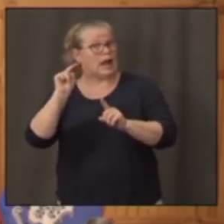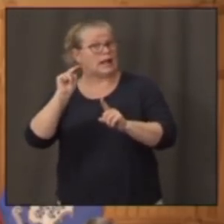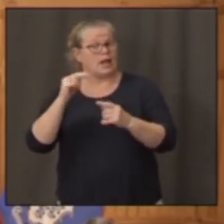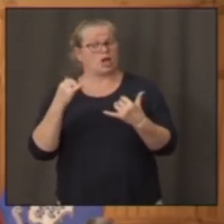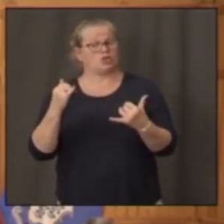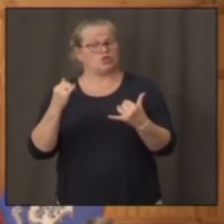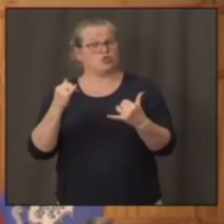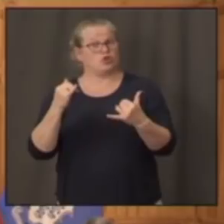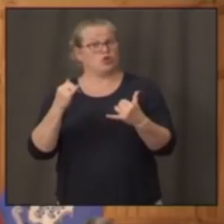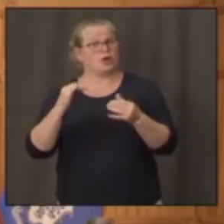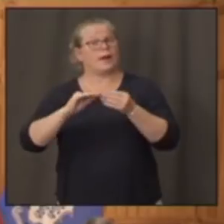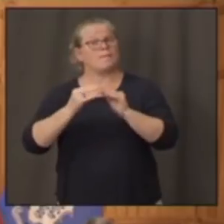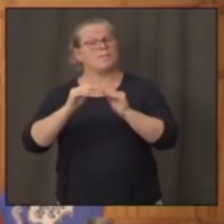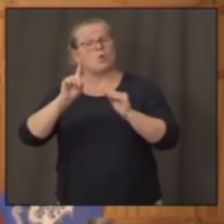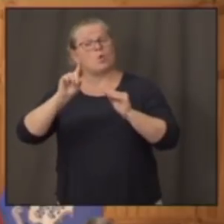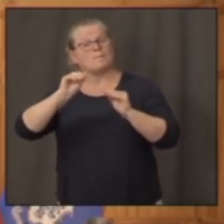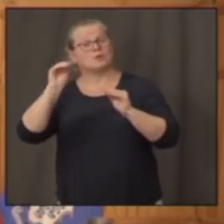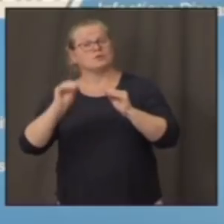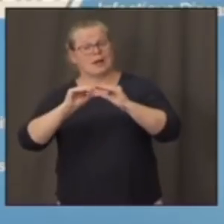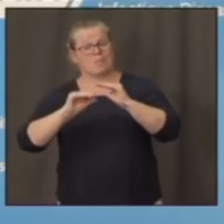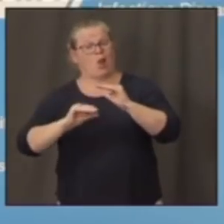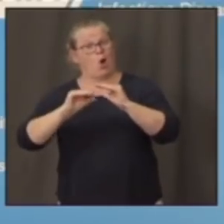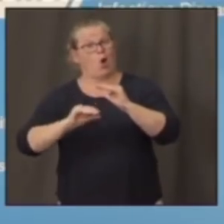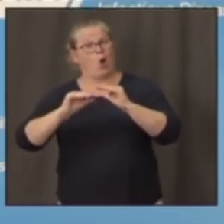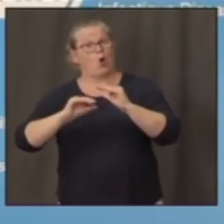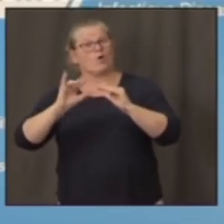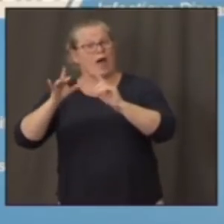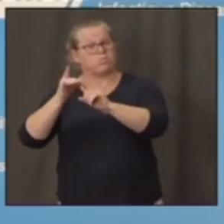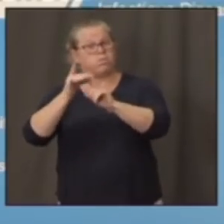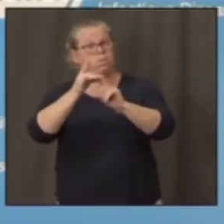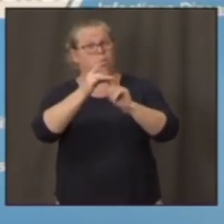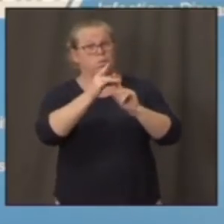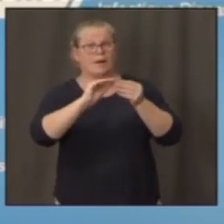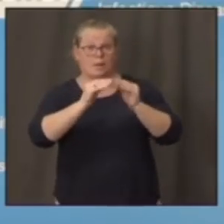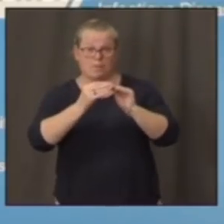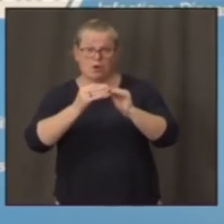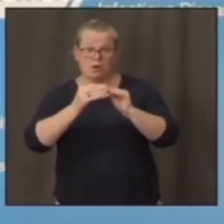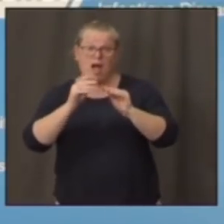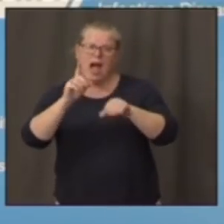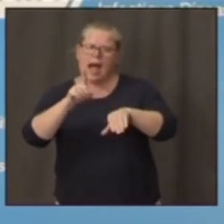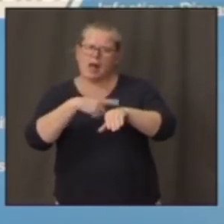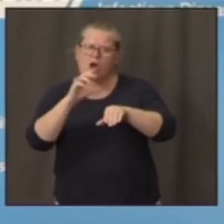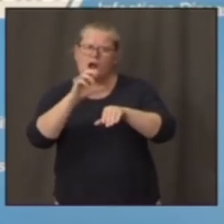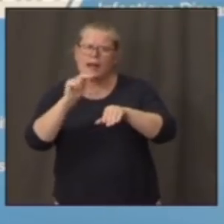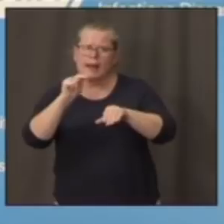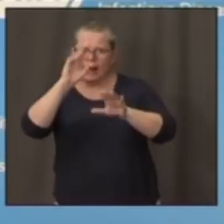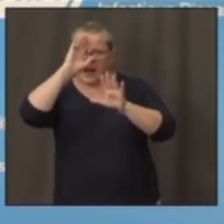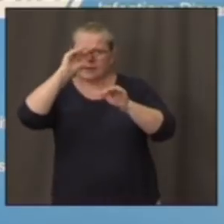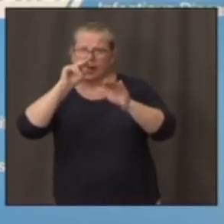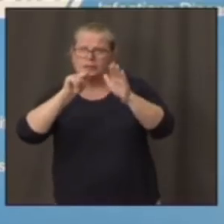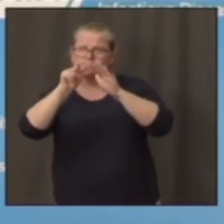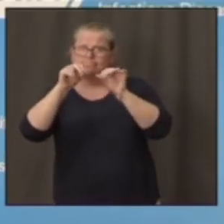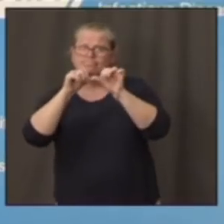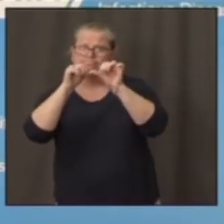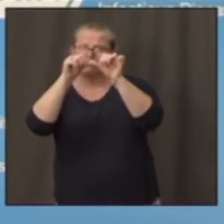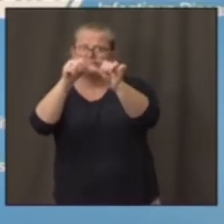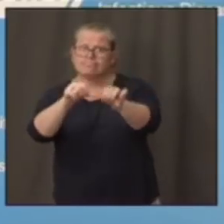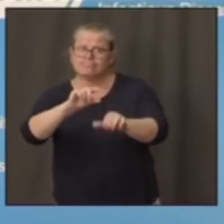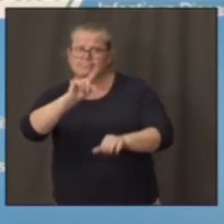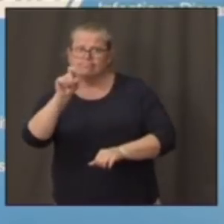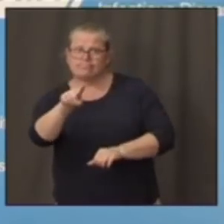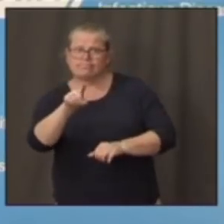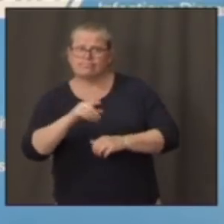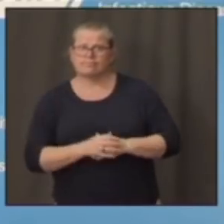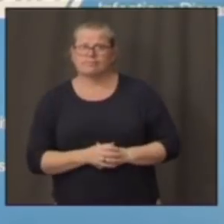rate of around 1%? You know, that's a good question. And thank you for asking it. I actually believe